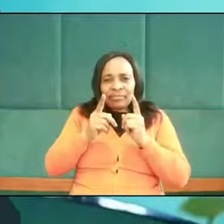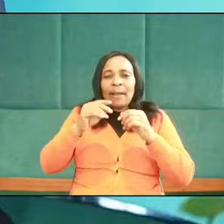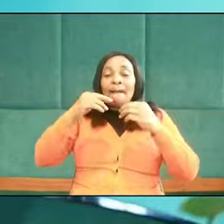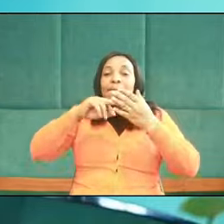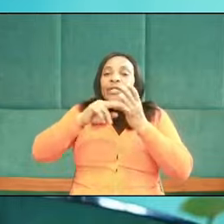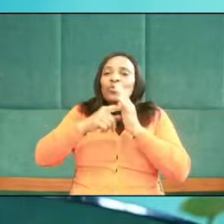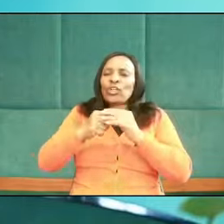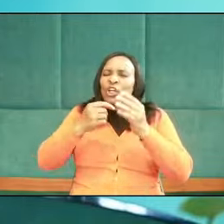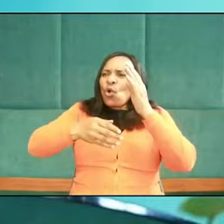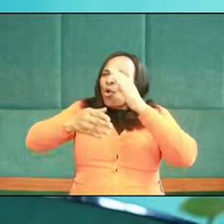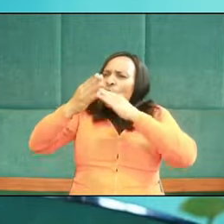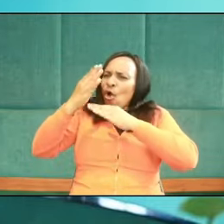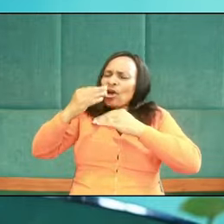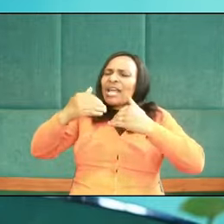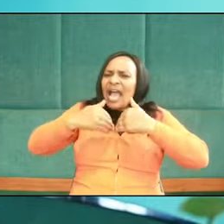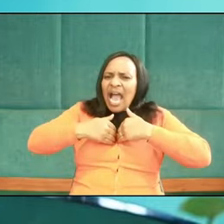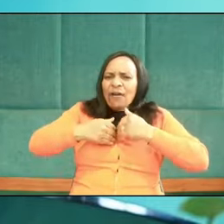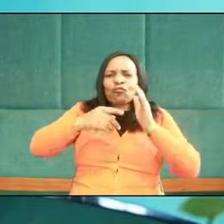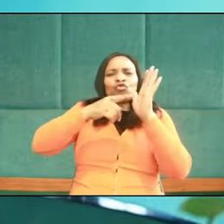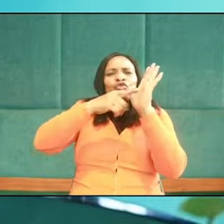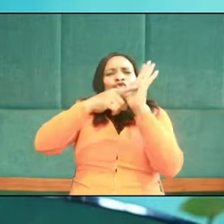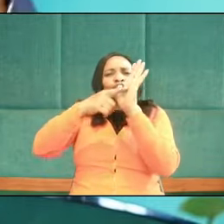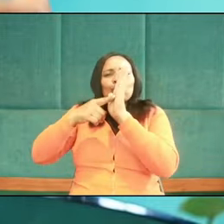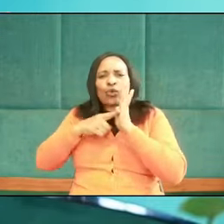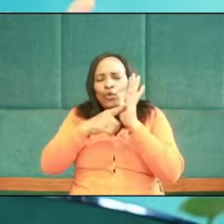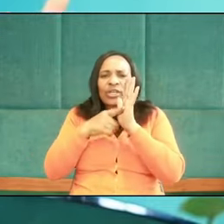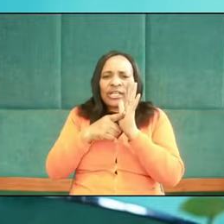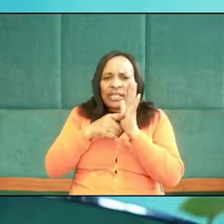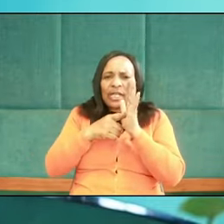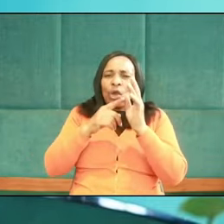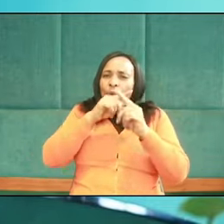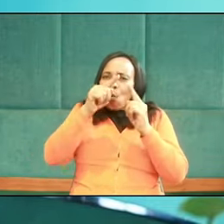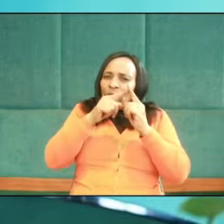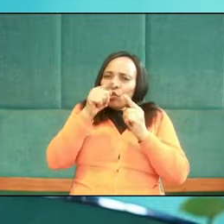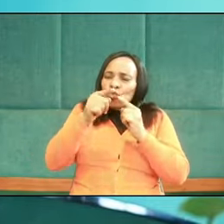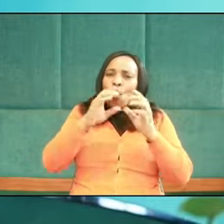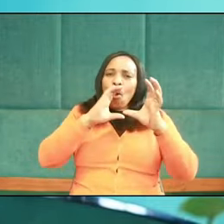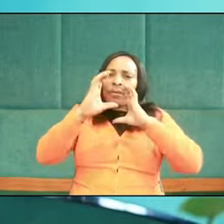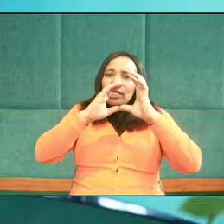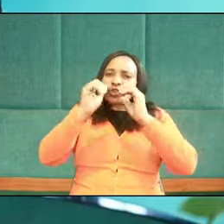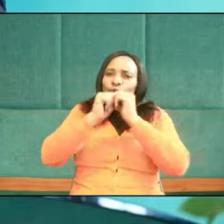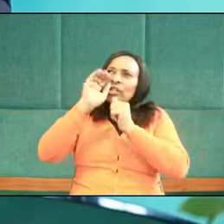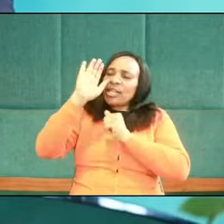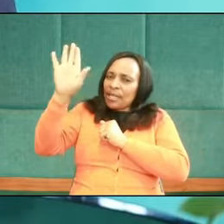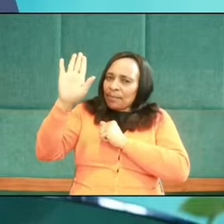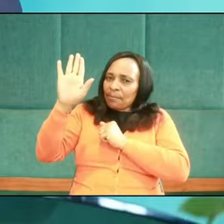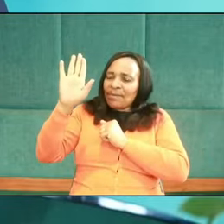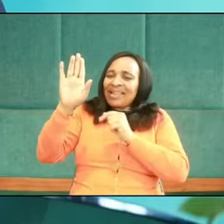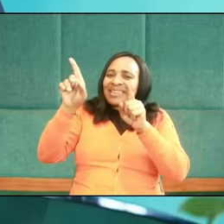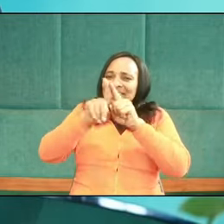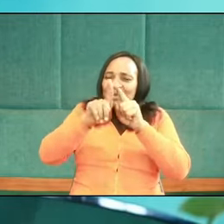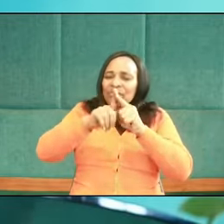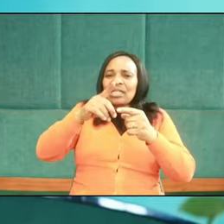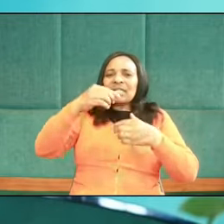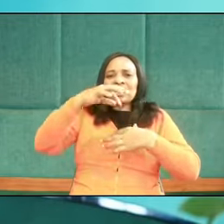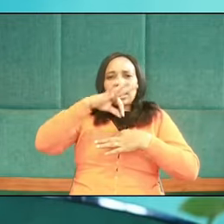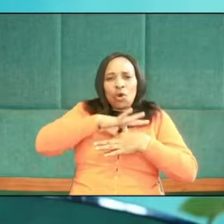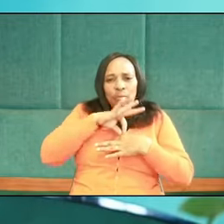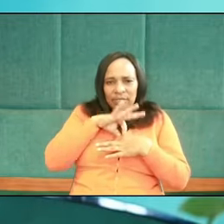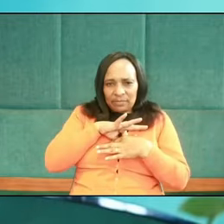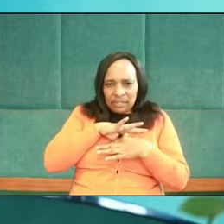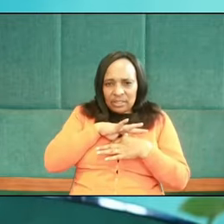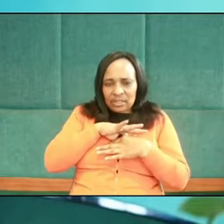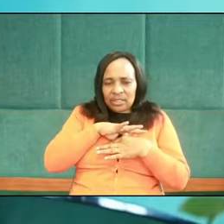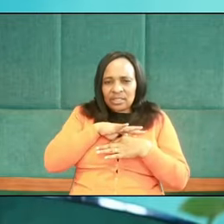God has elevated what he had communicated to them as priority. He has